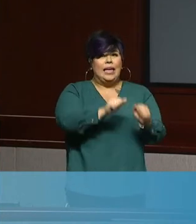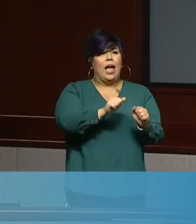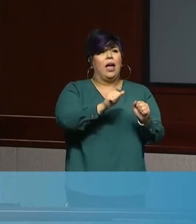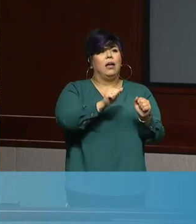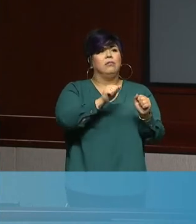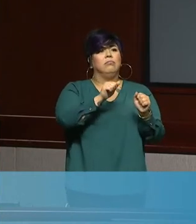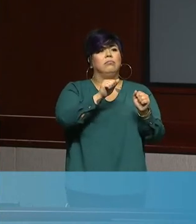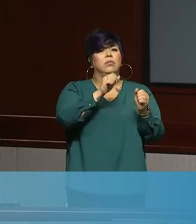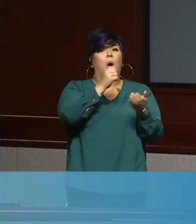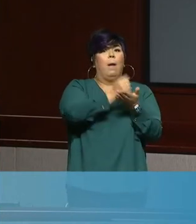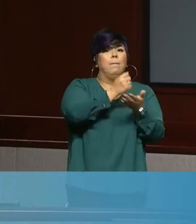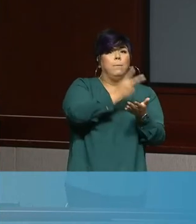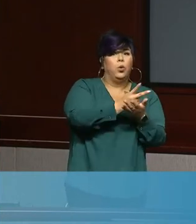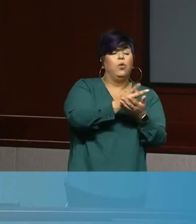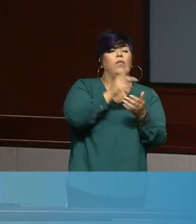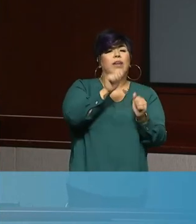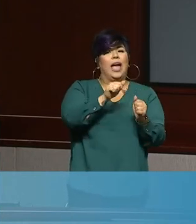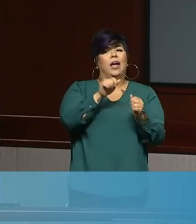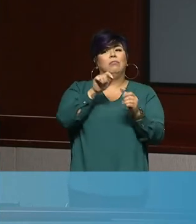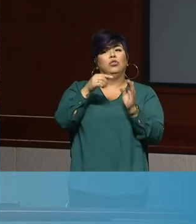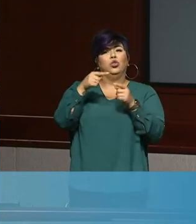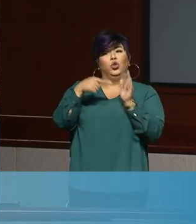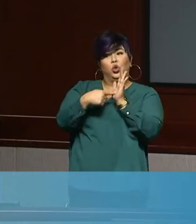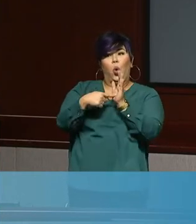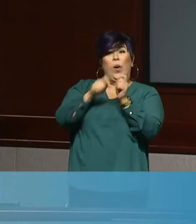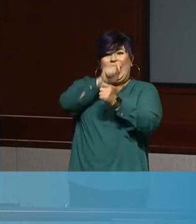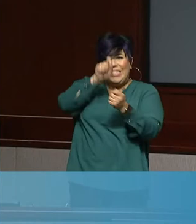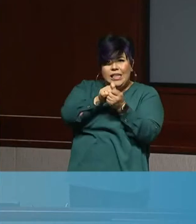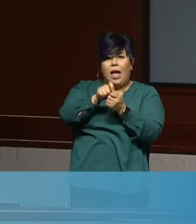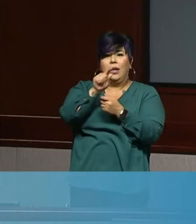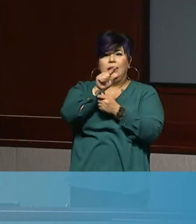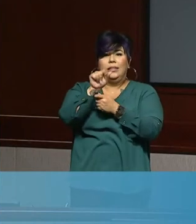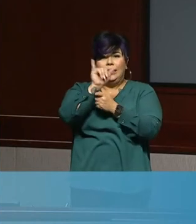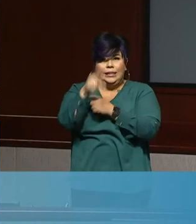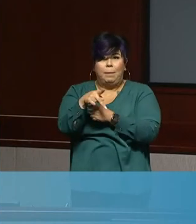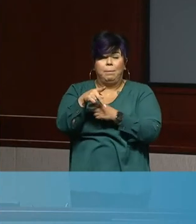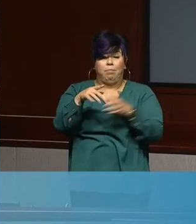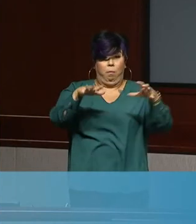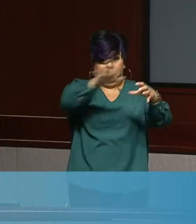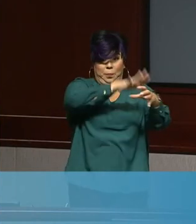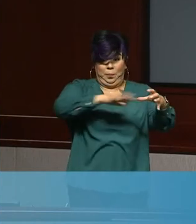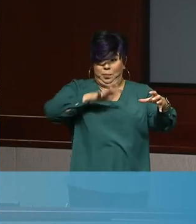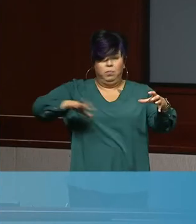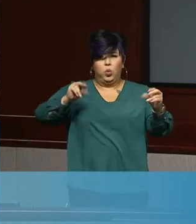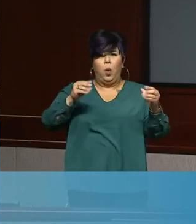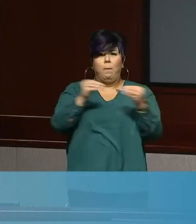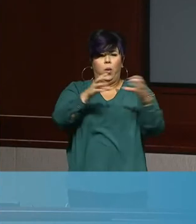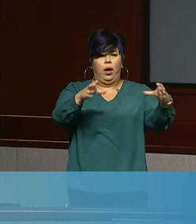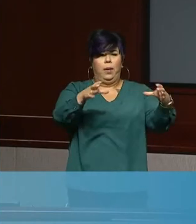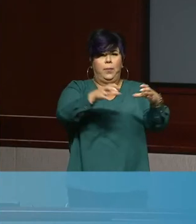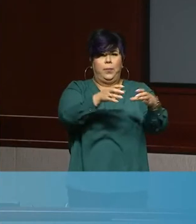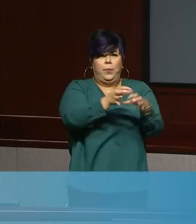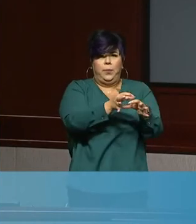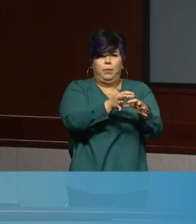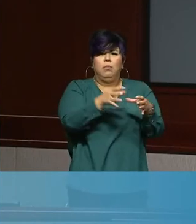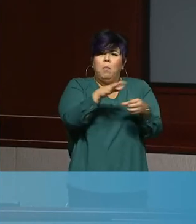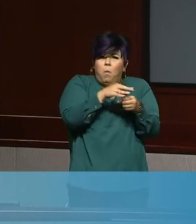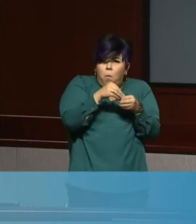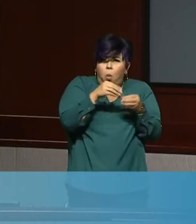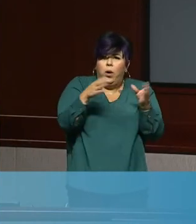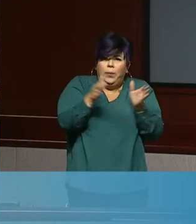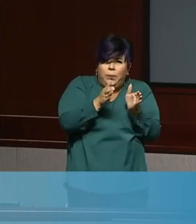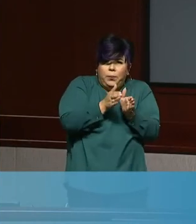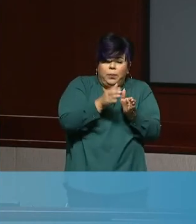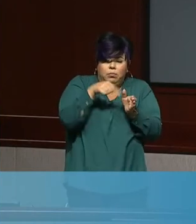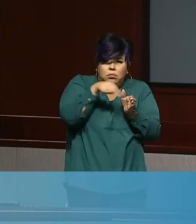that we could give out the exact zip code of the number of cases per zip code. And so that was when we